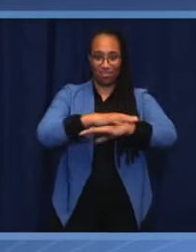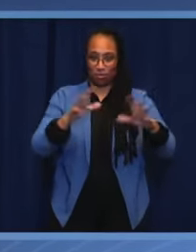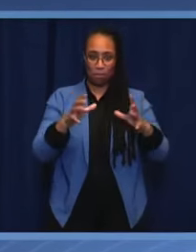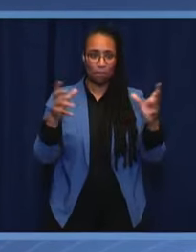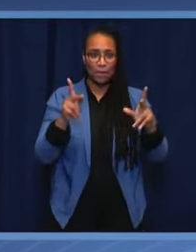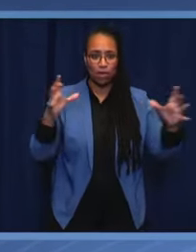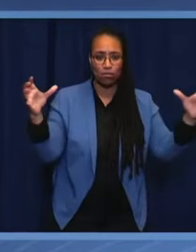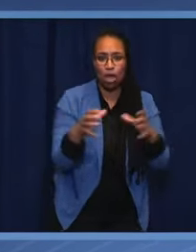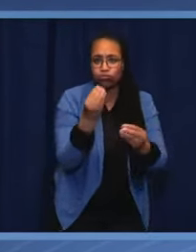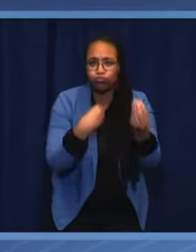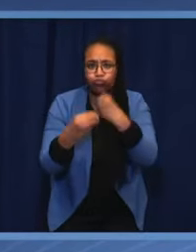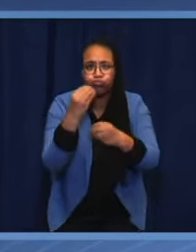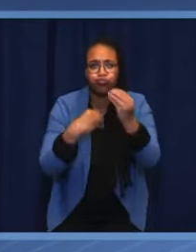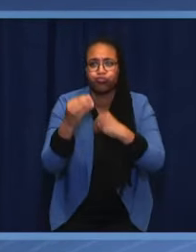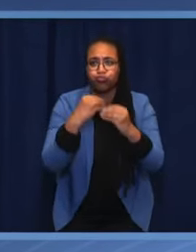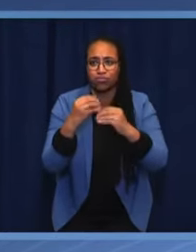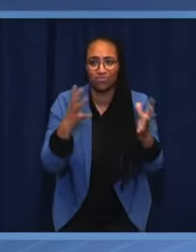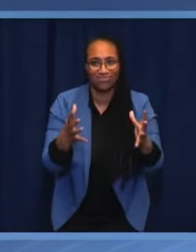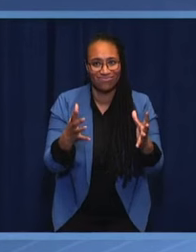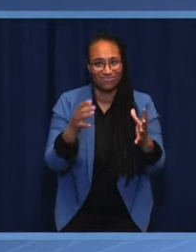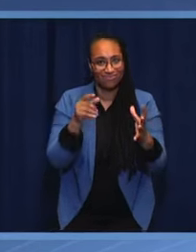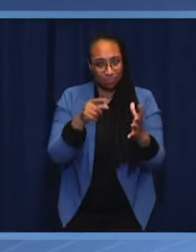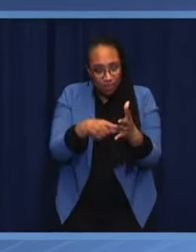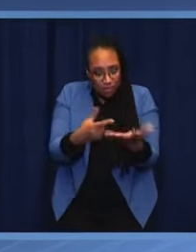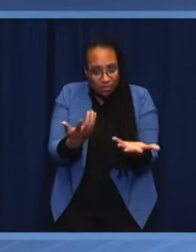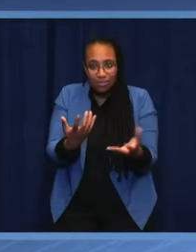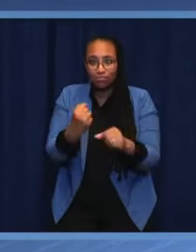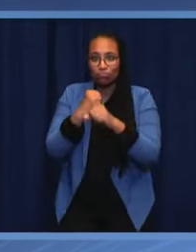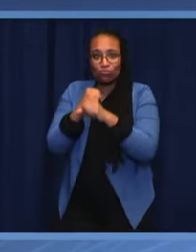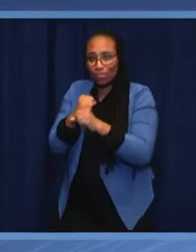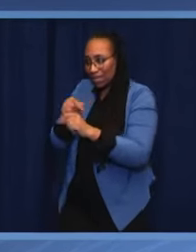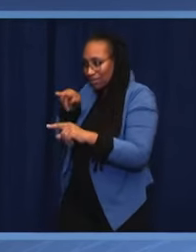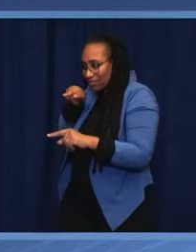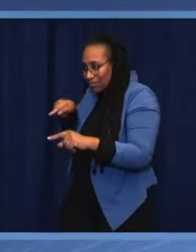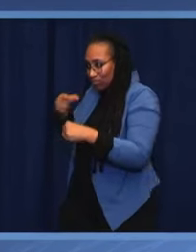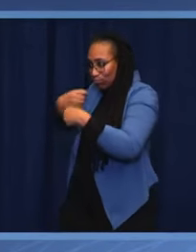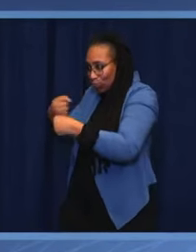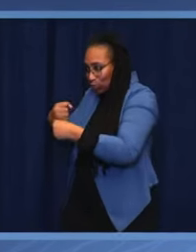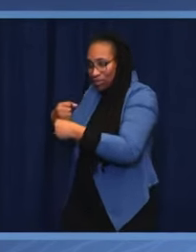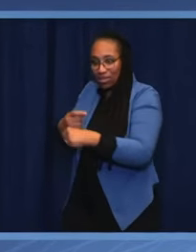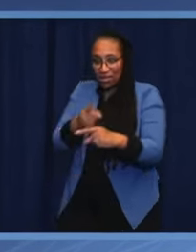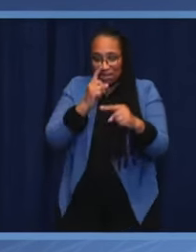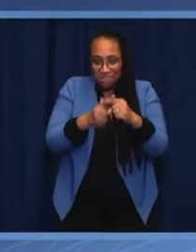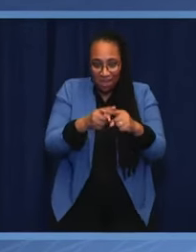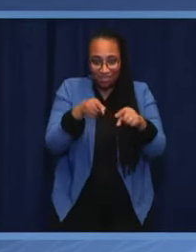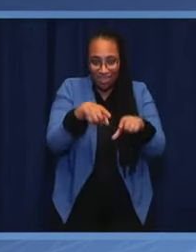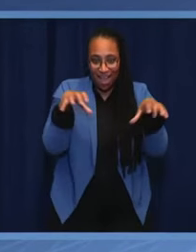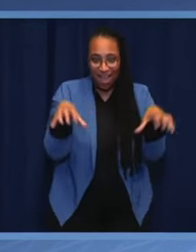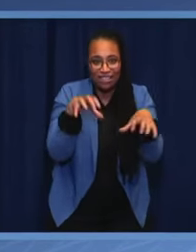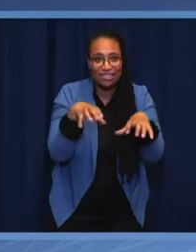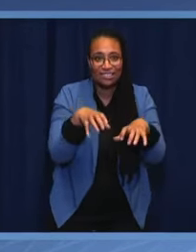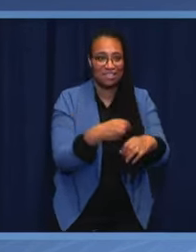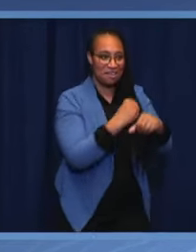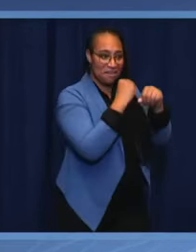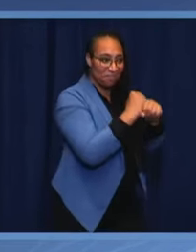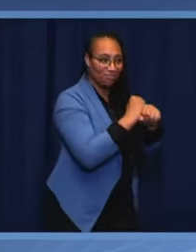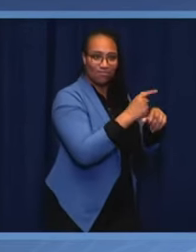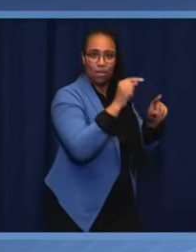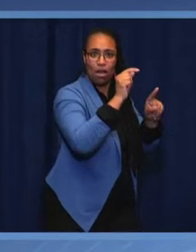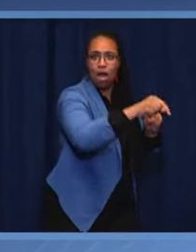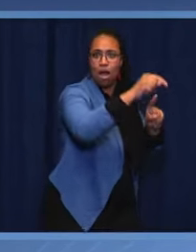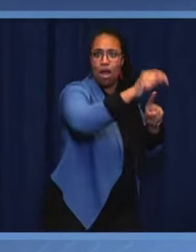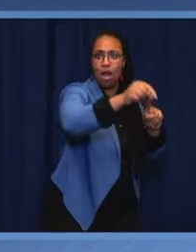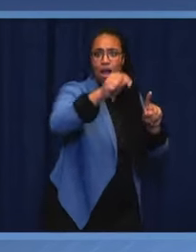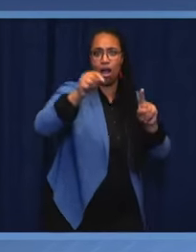protection of our producers' activity. In Panama, during the hardest